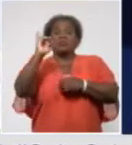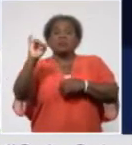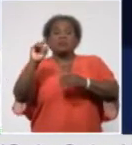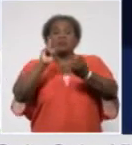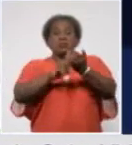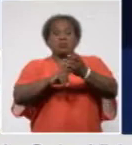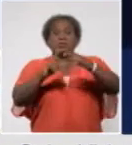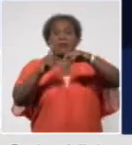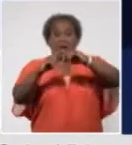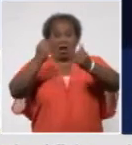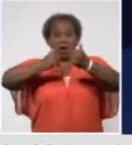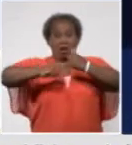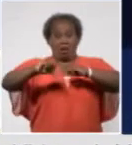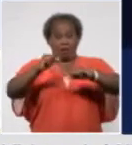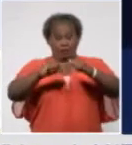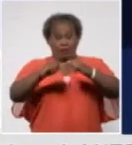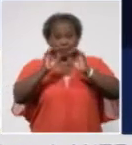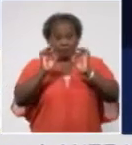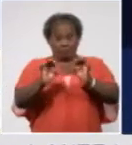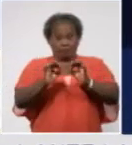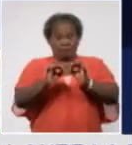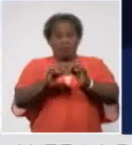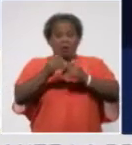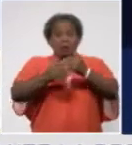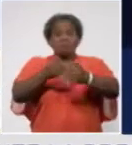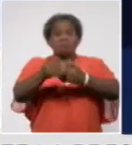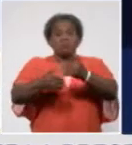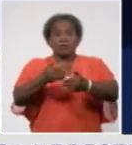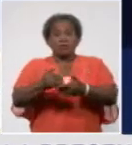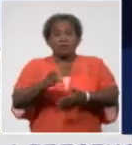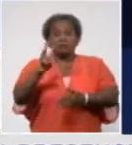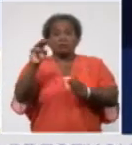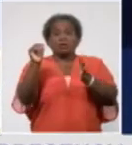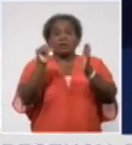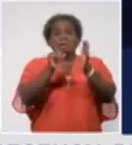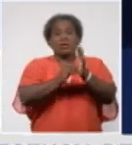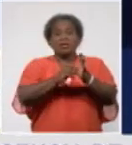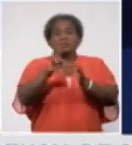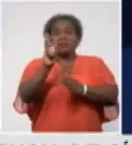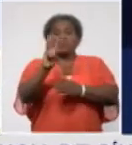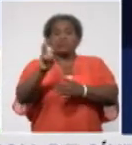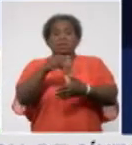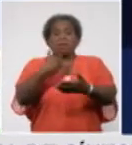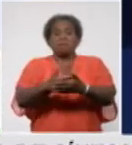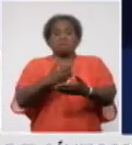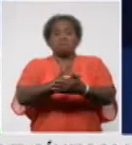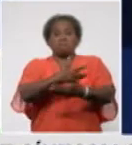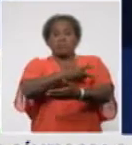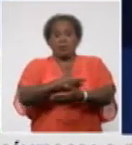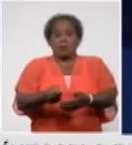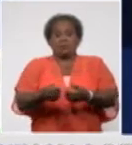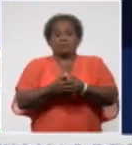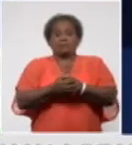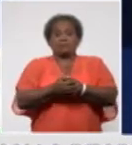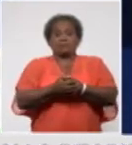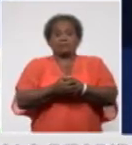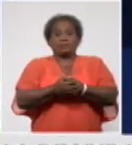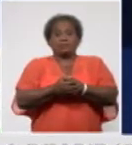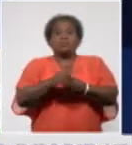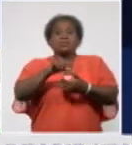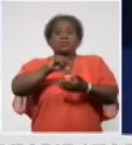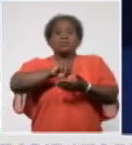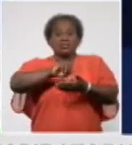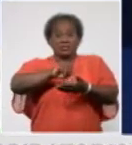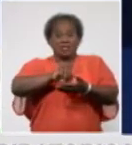Institute, 992 in Havana's Hygiene, Epidemiology and